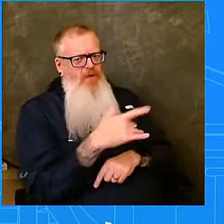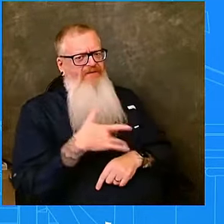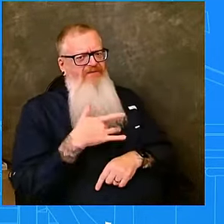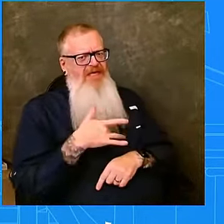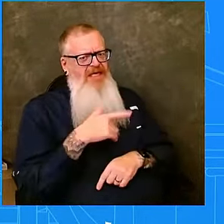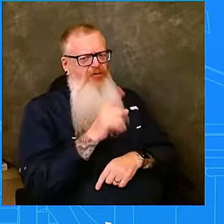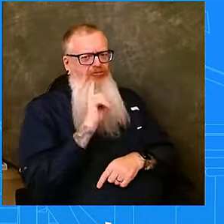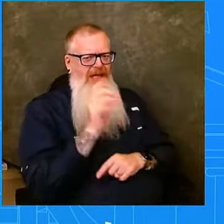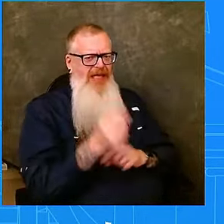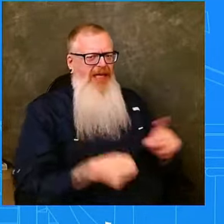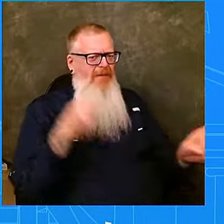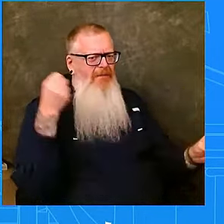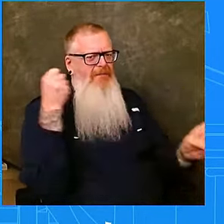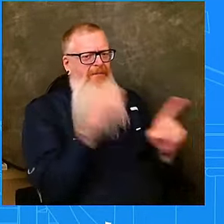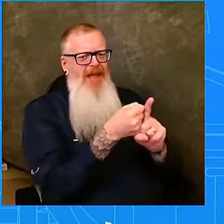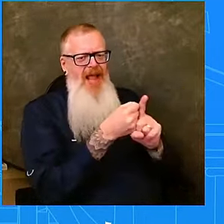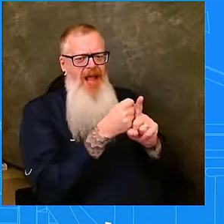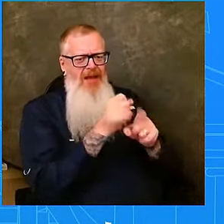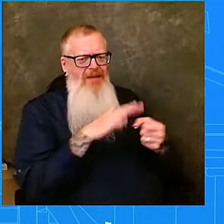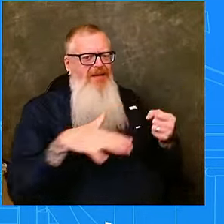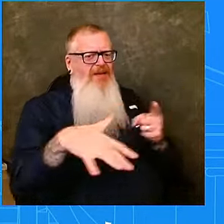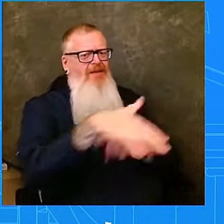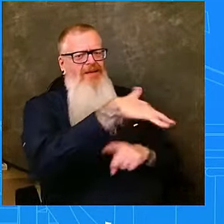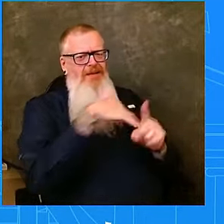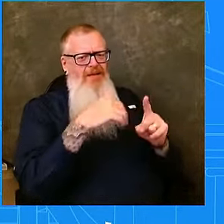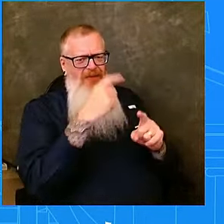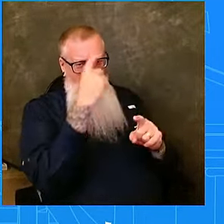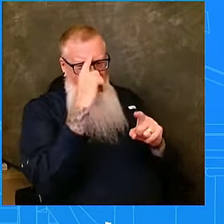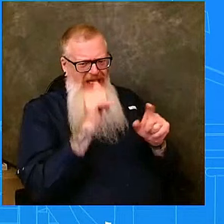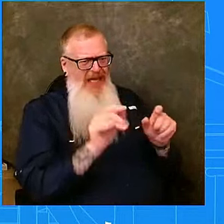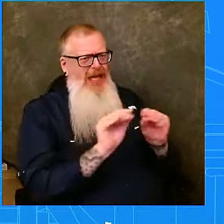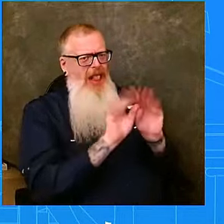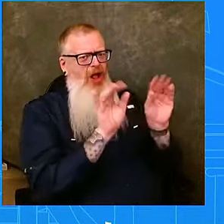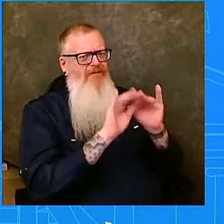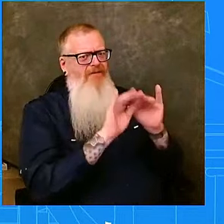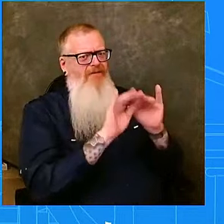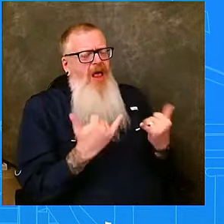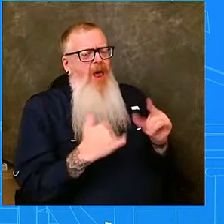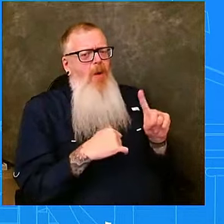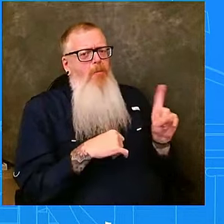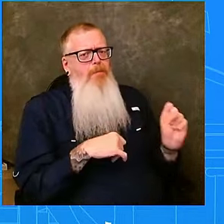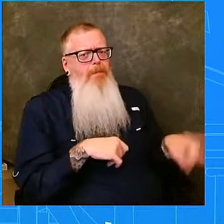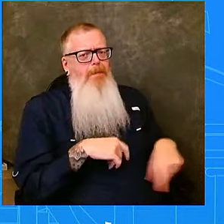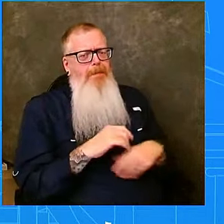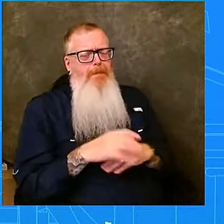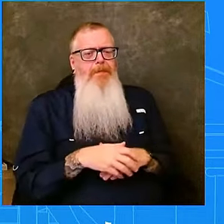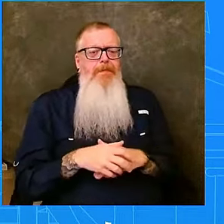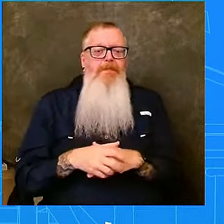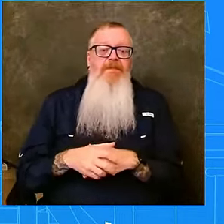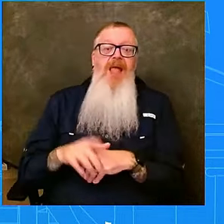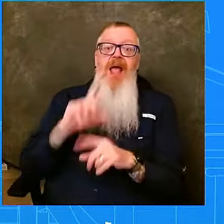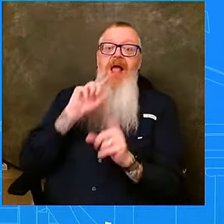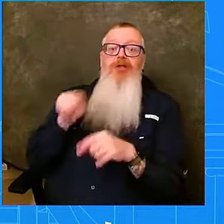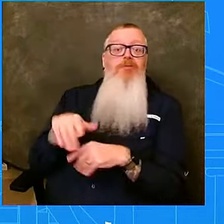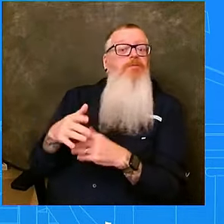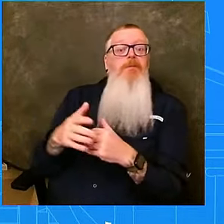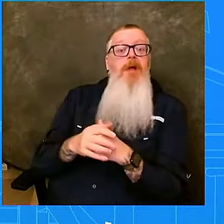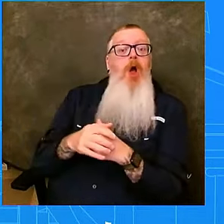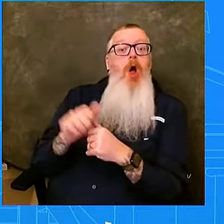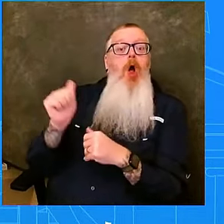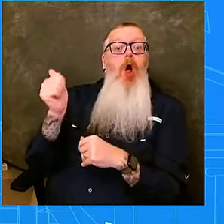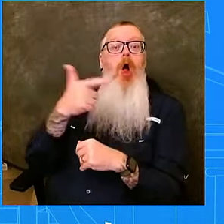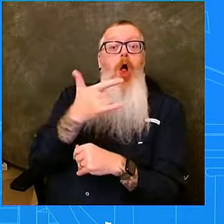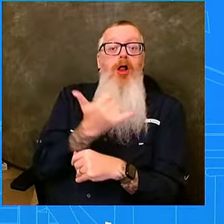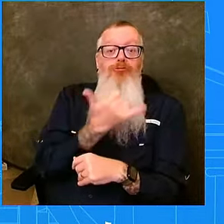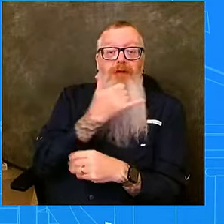important to clarify? Well, honestly, I think all of it is damaging to our ability to be able to